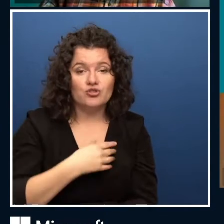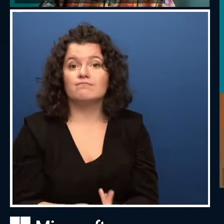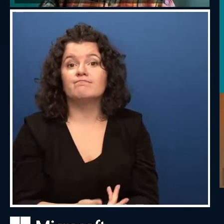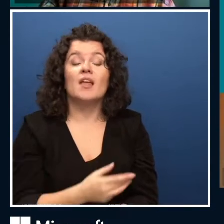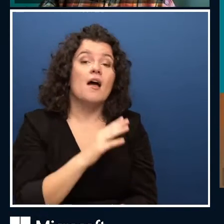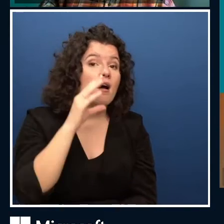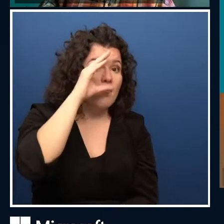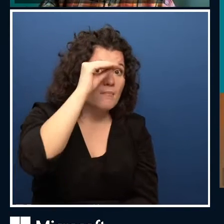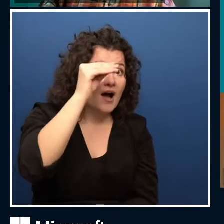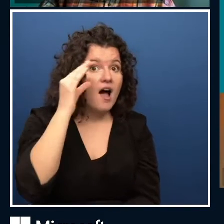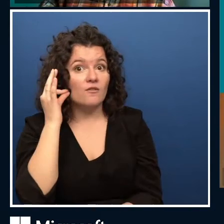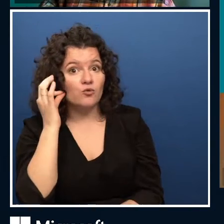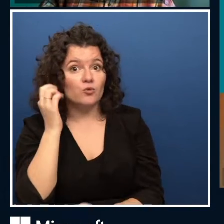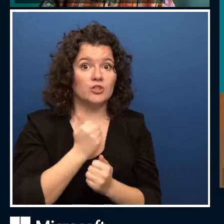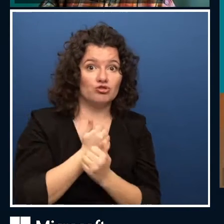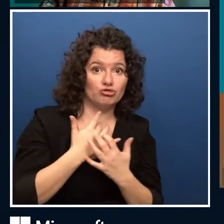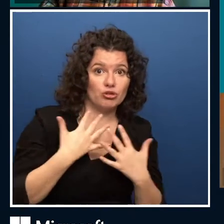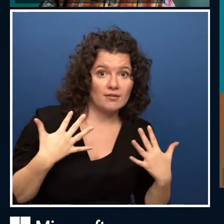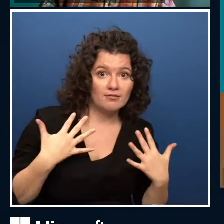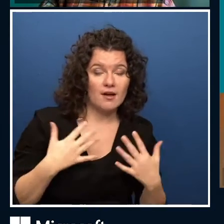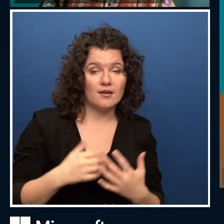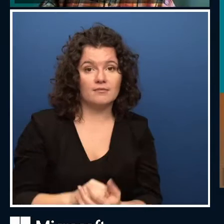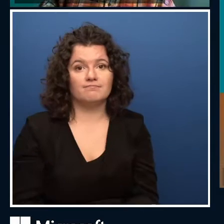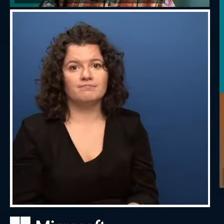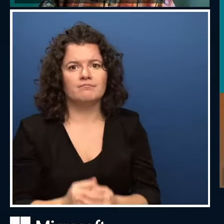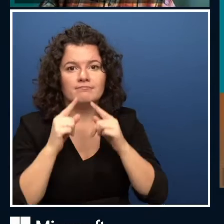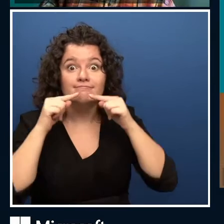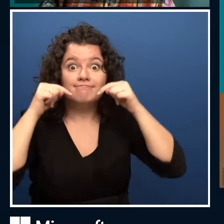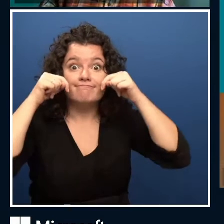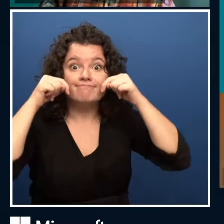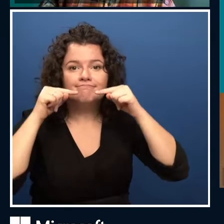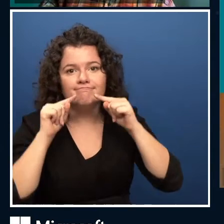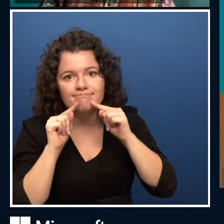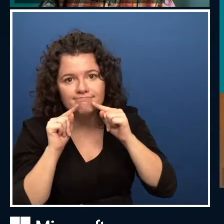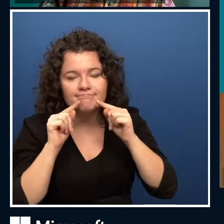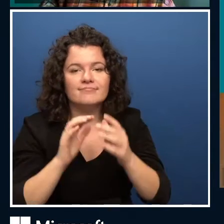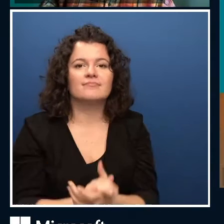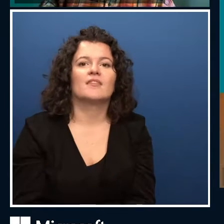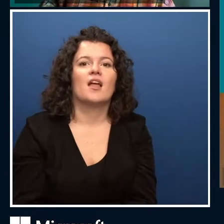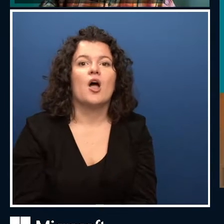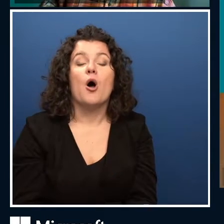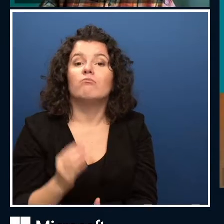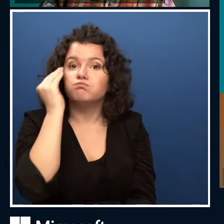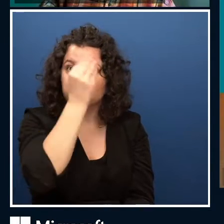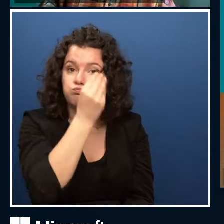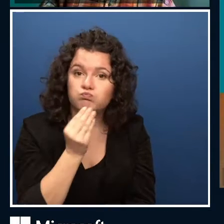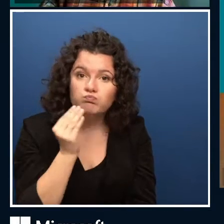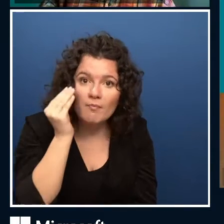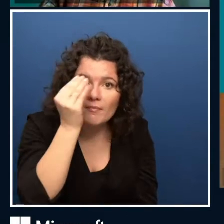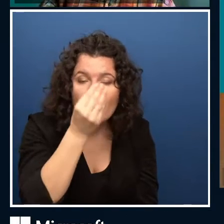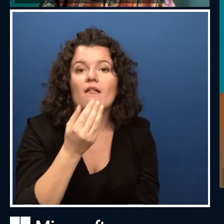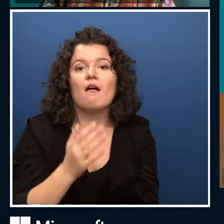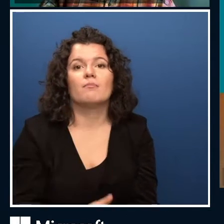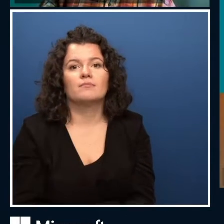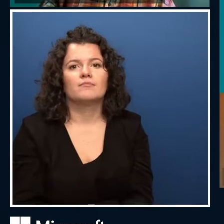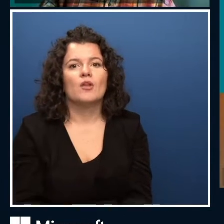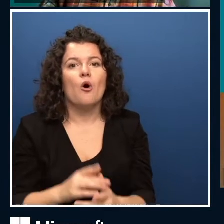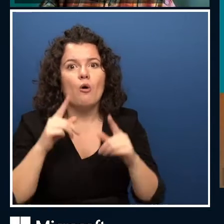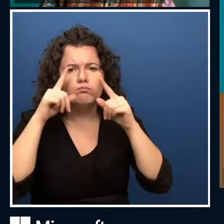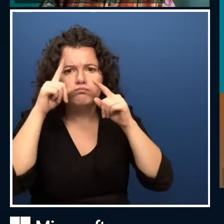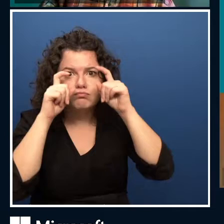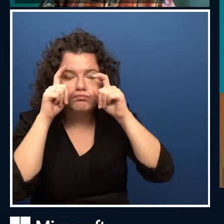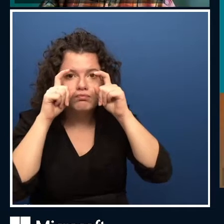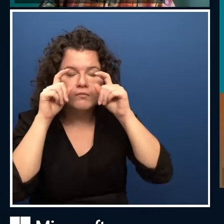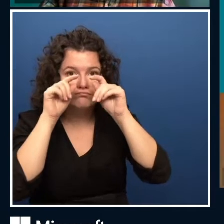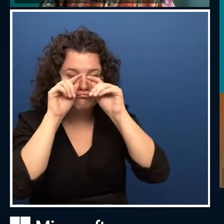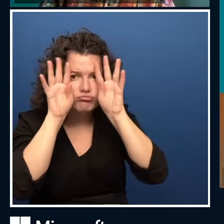What type of hair or facial hair or makeup is on there? But then on the other side, we can also even start to extend that. And we look at things